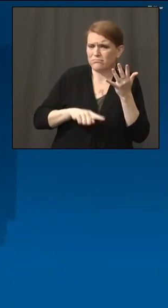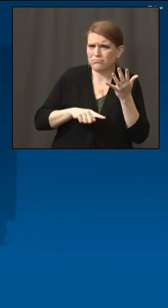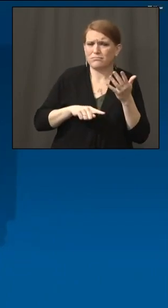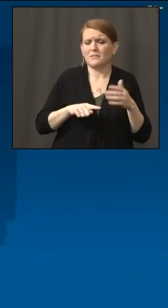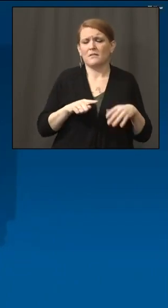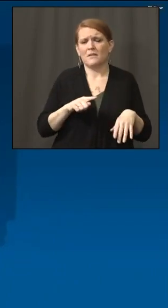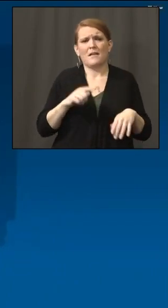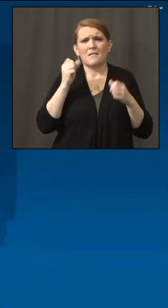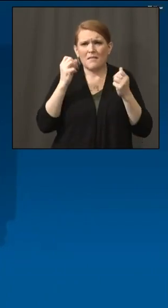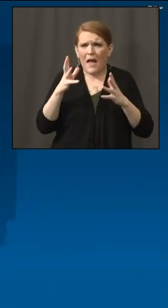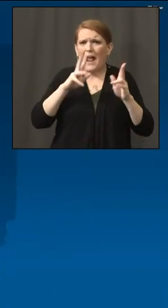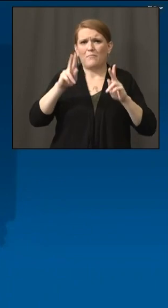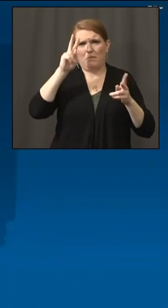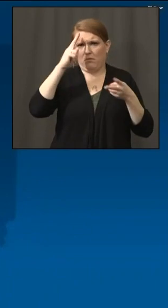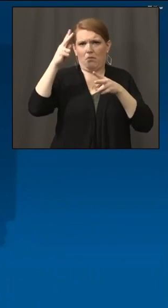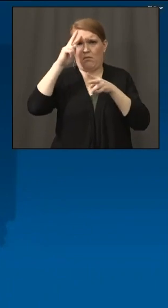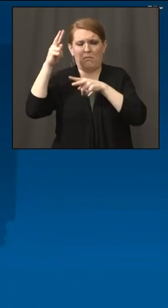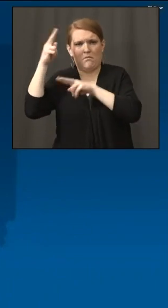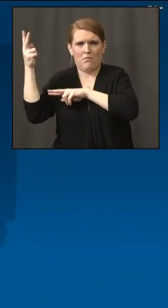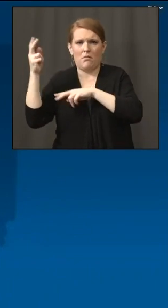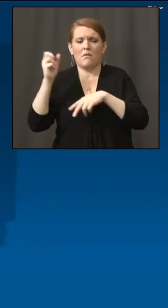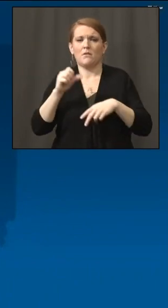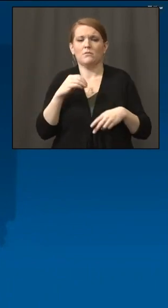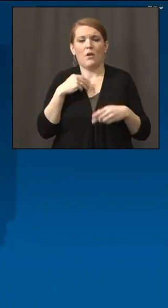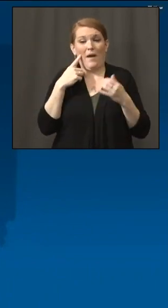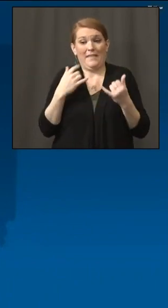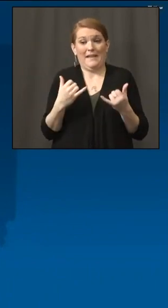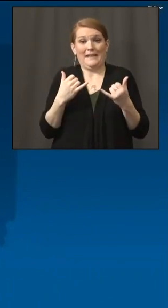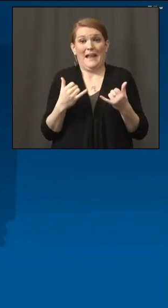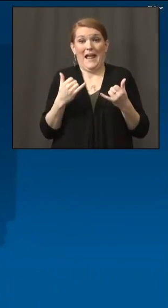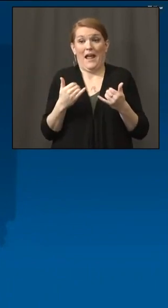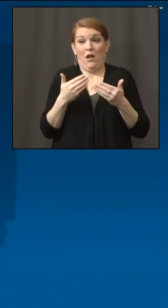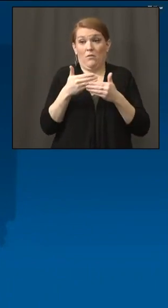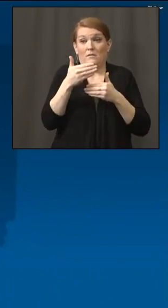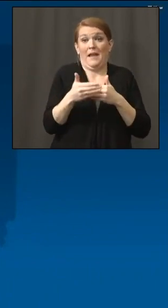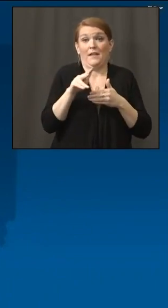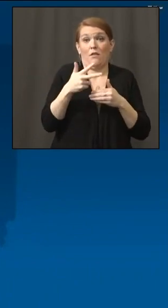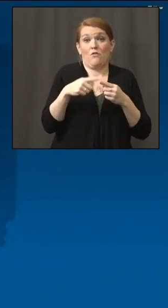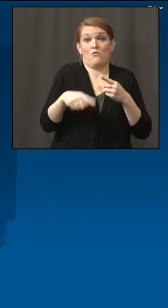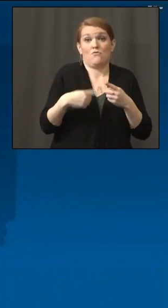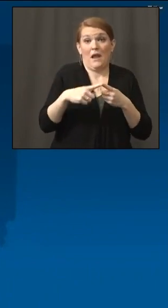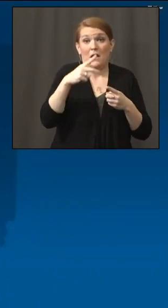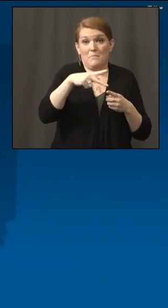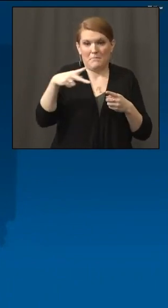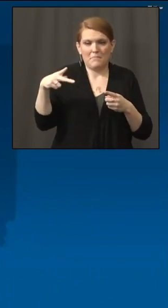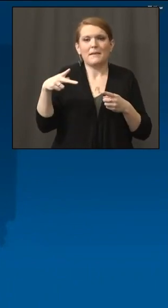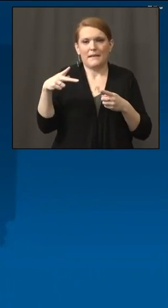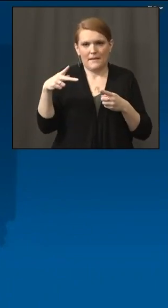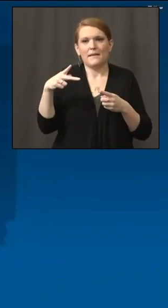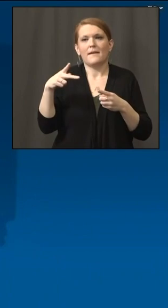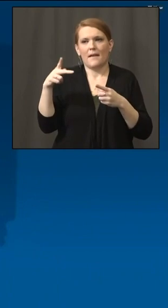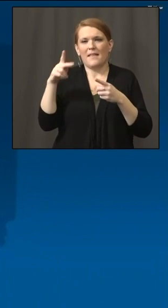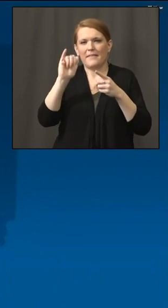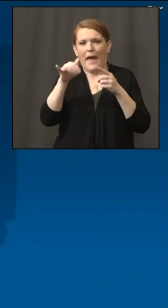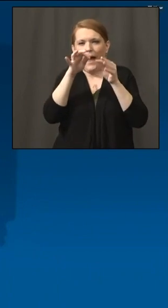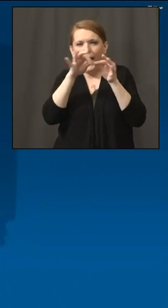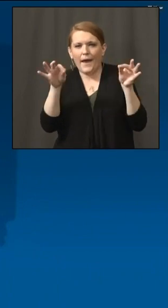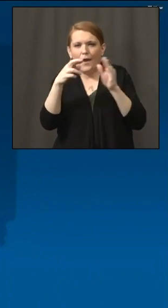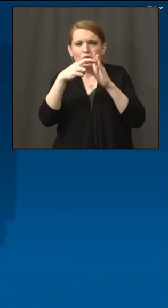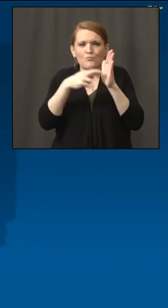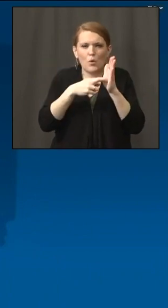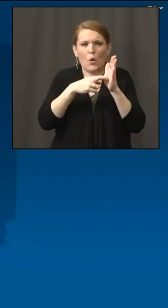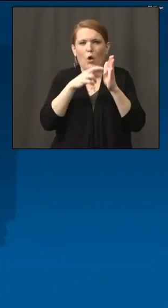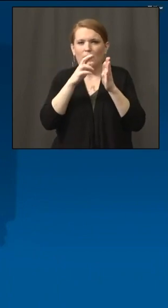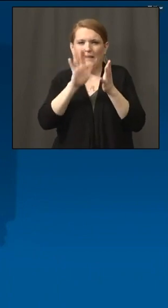misinformation, if you will. And so I think through this next round, they've really cleaned up a lot of that language. And our